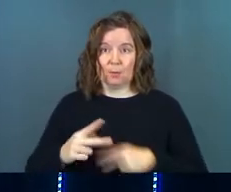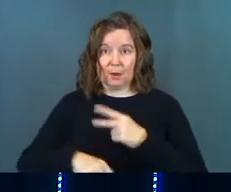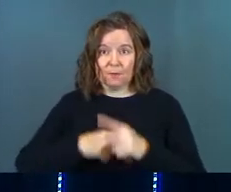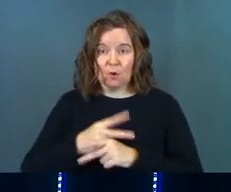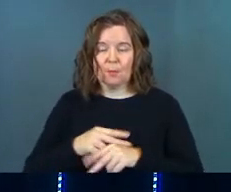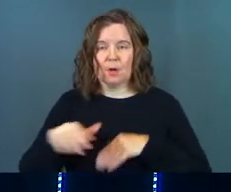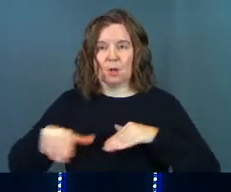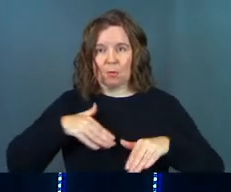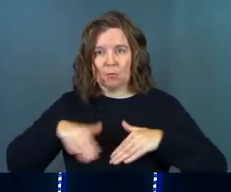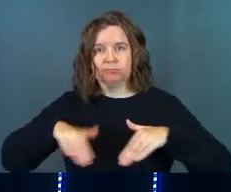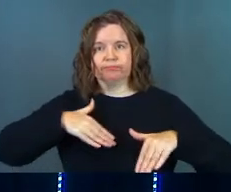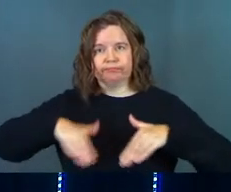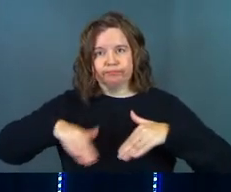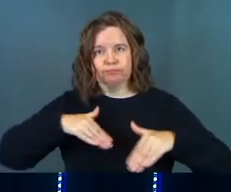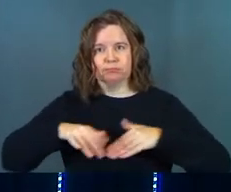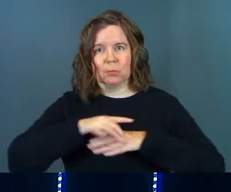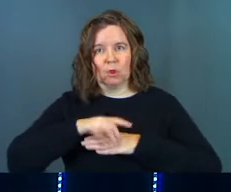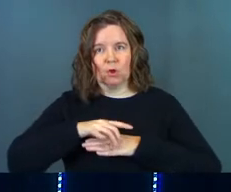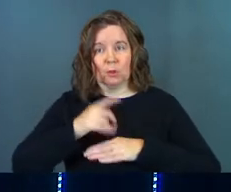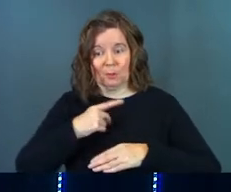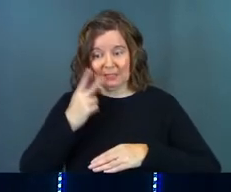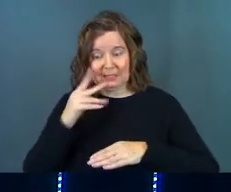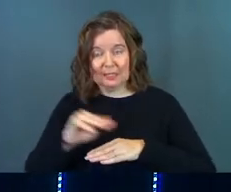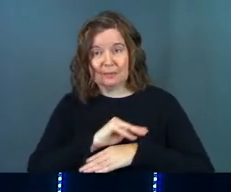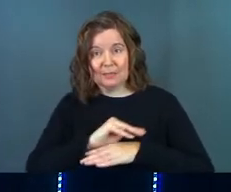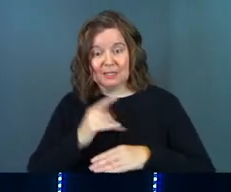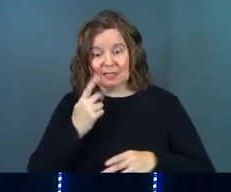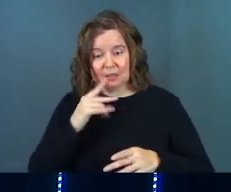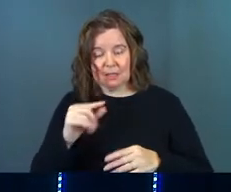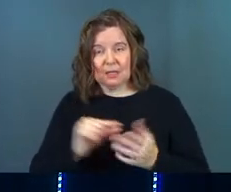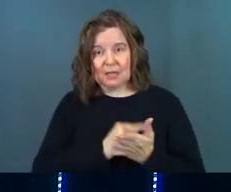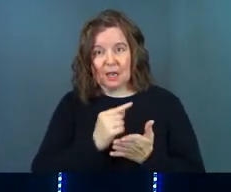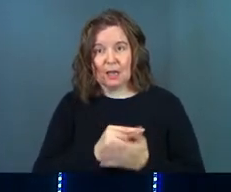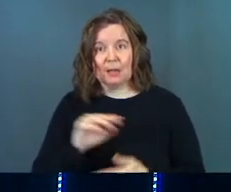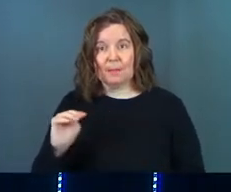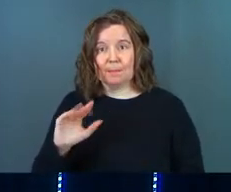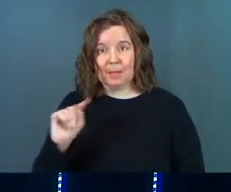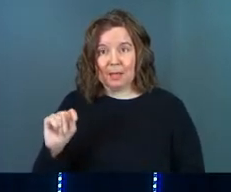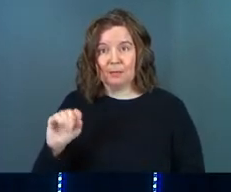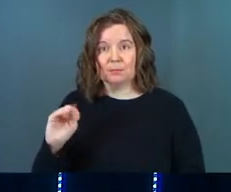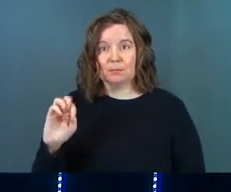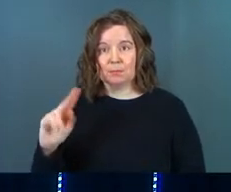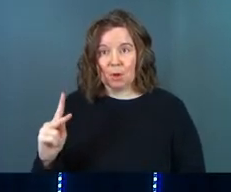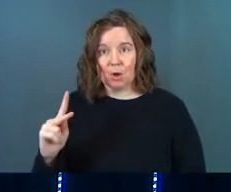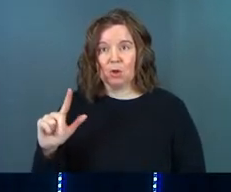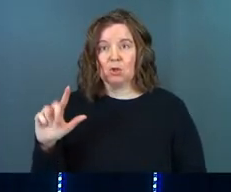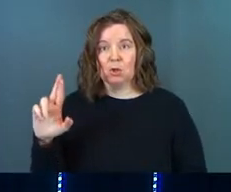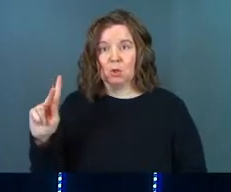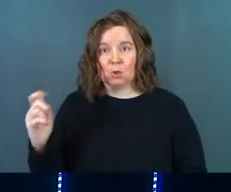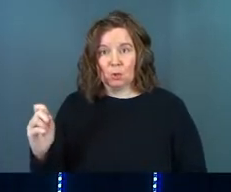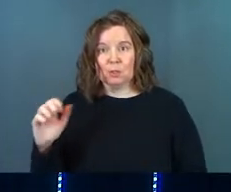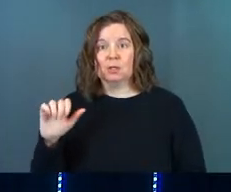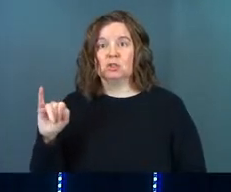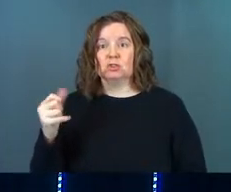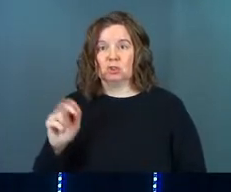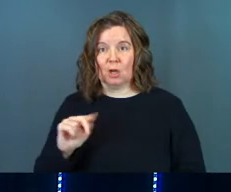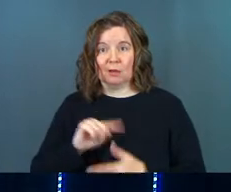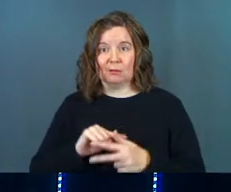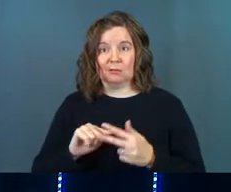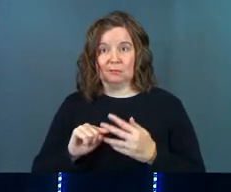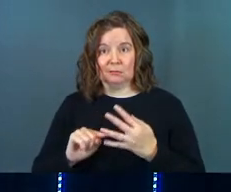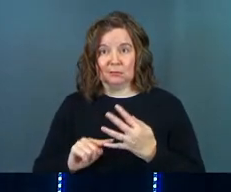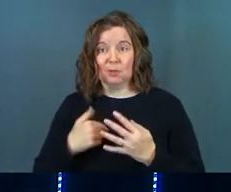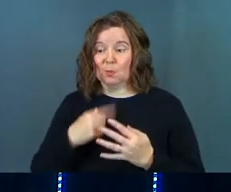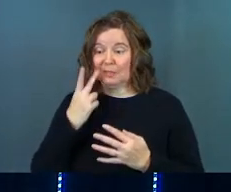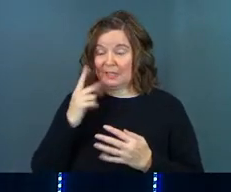and he walked the earth in his ministry, and we see that in the Gospels, Matthew, Mark, Luke, and John, what we see in the miracles of Jesus is not